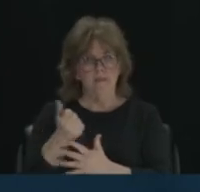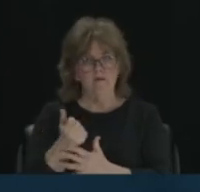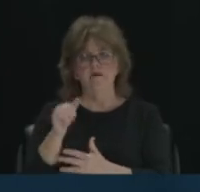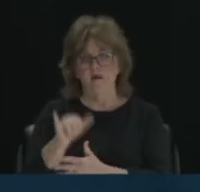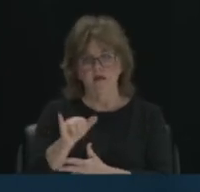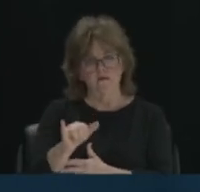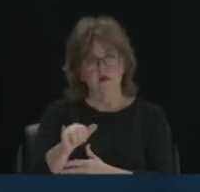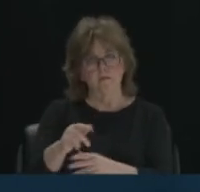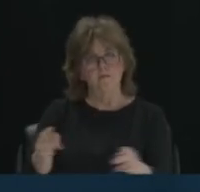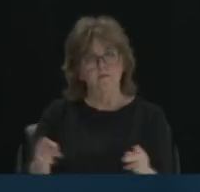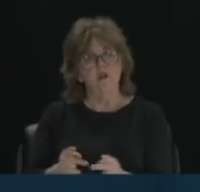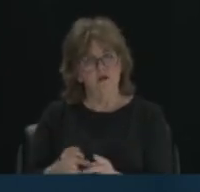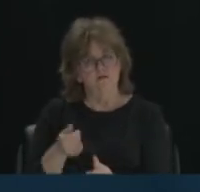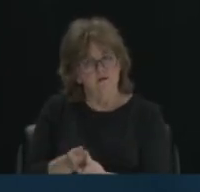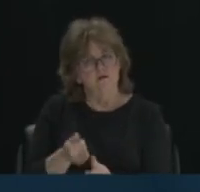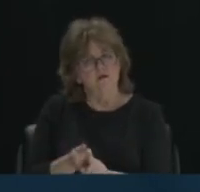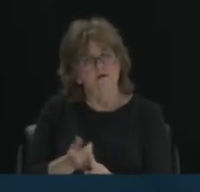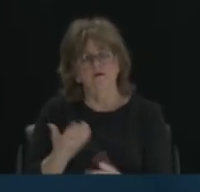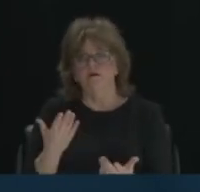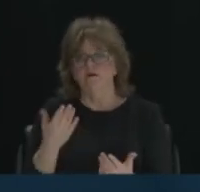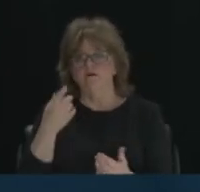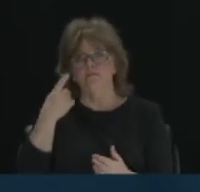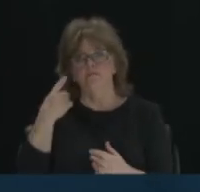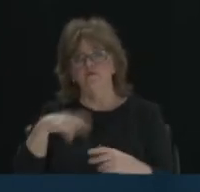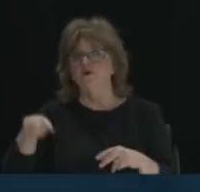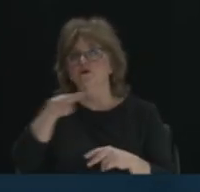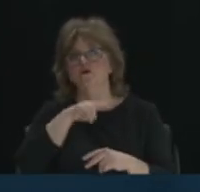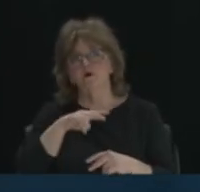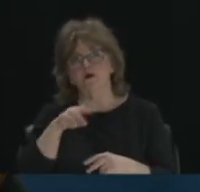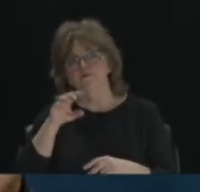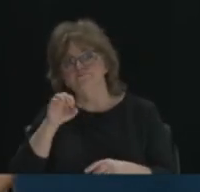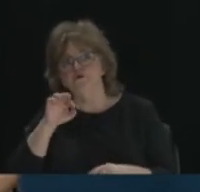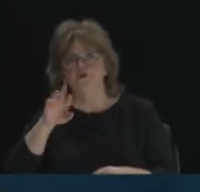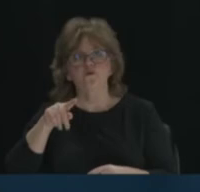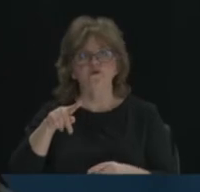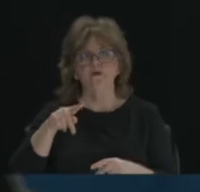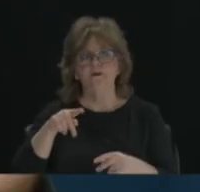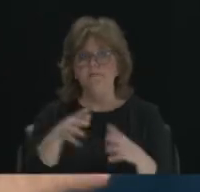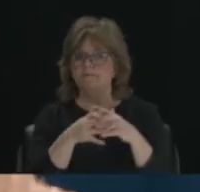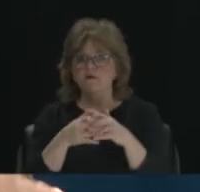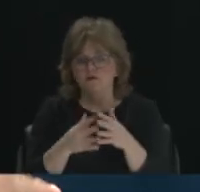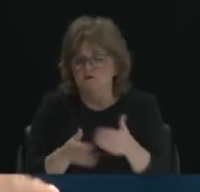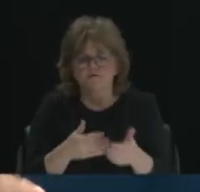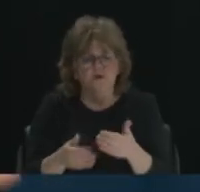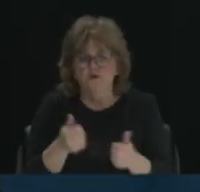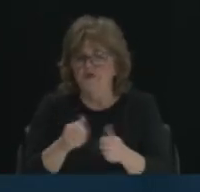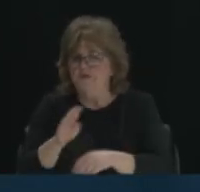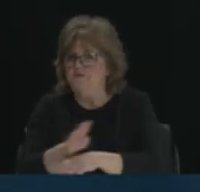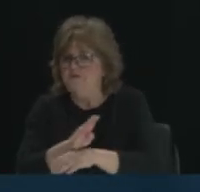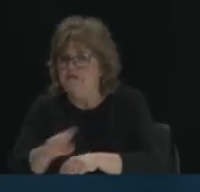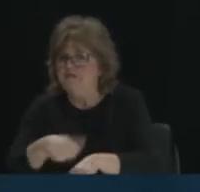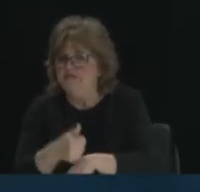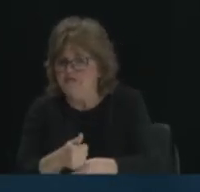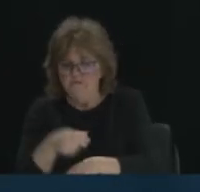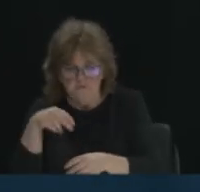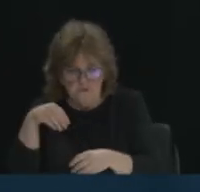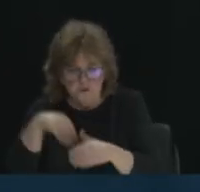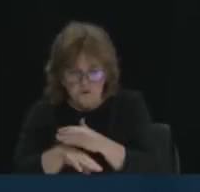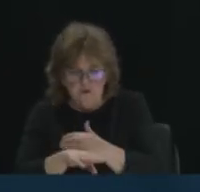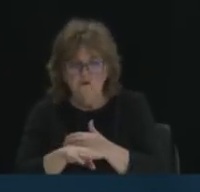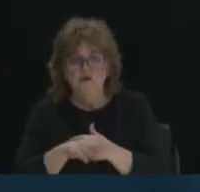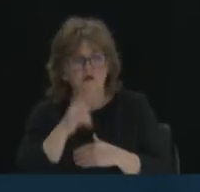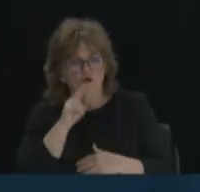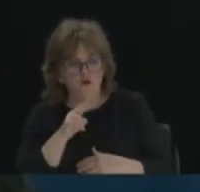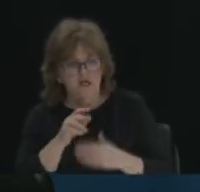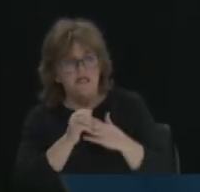the corporate structure? You know, when we look at corporate America, and I don't care where you go, what corporate office you go to. When you look at the leadership, you